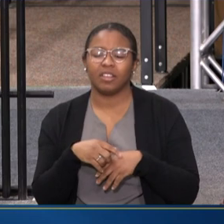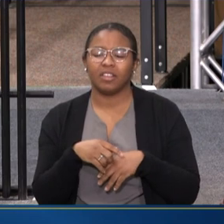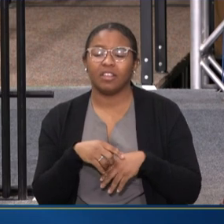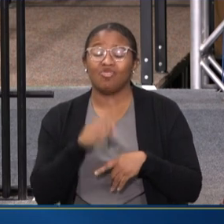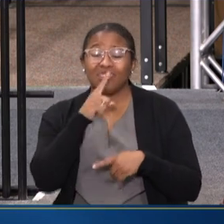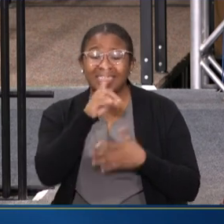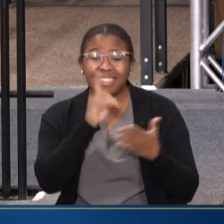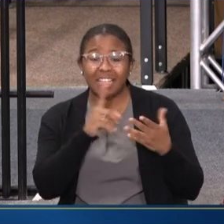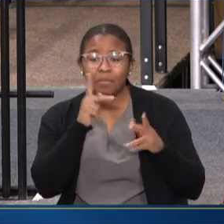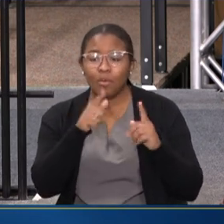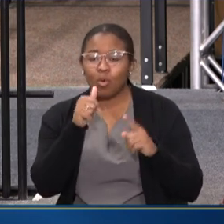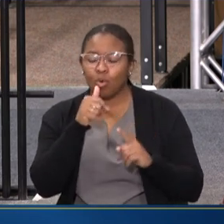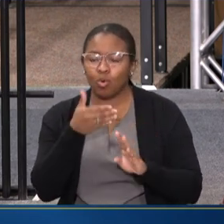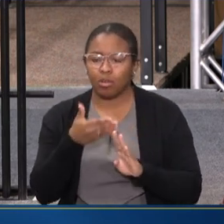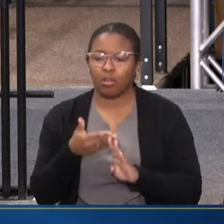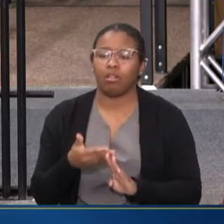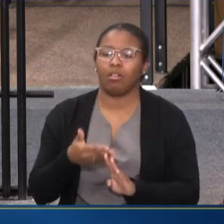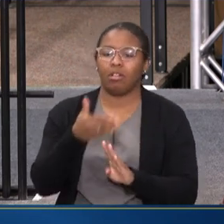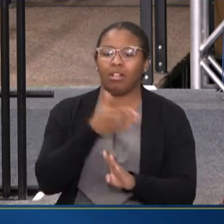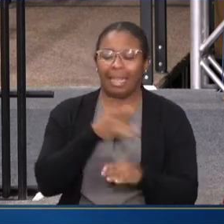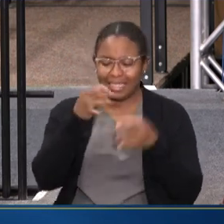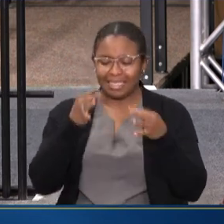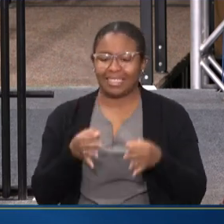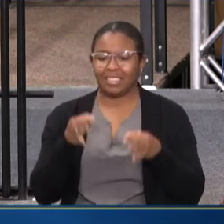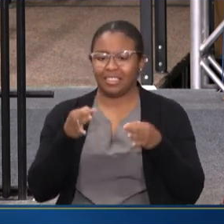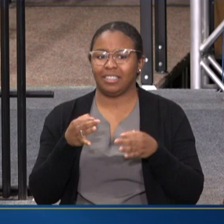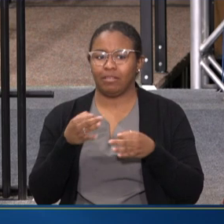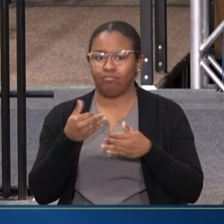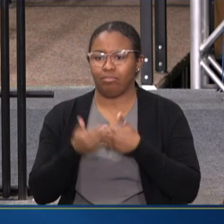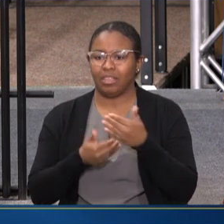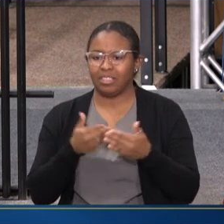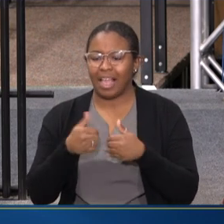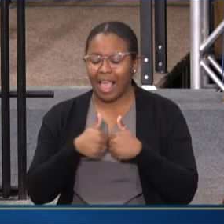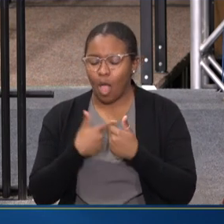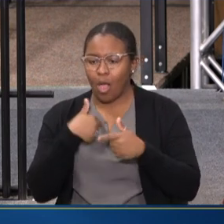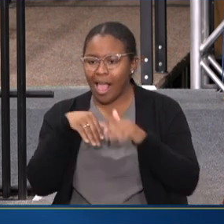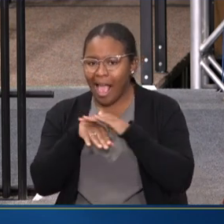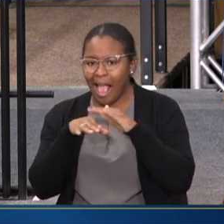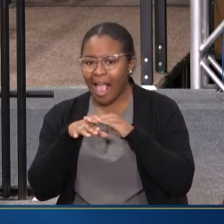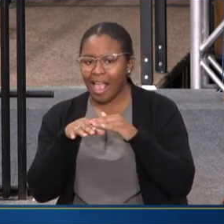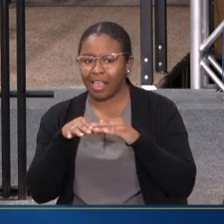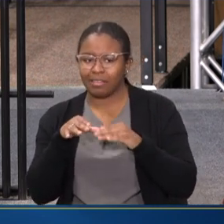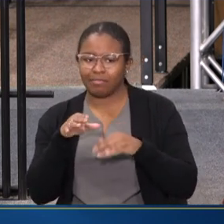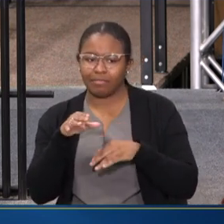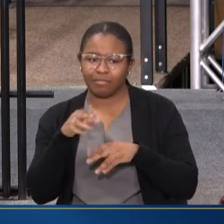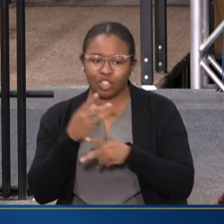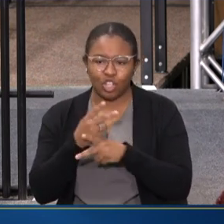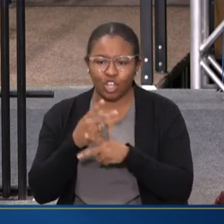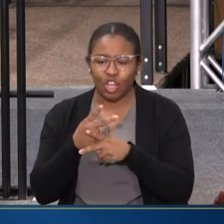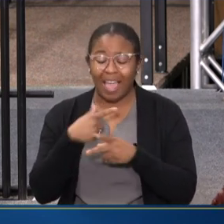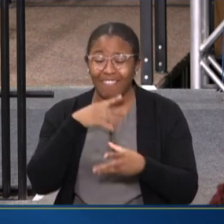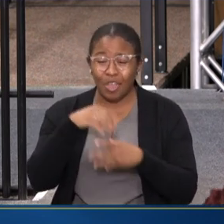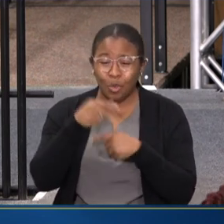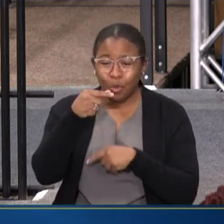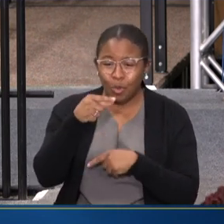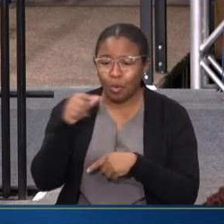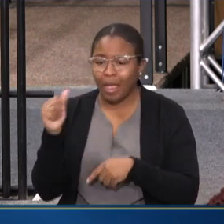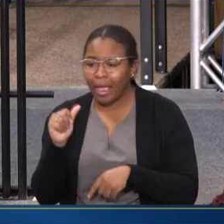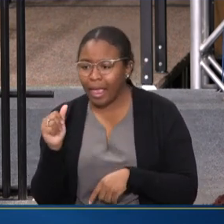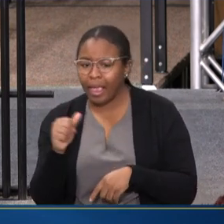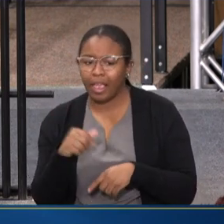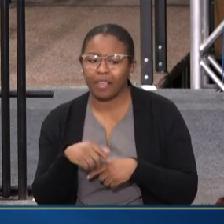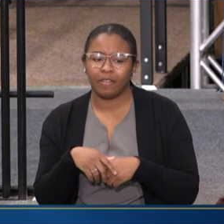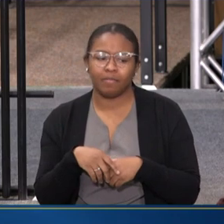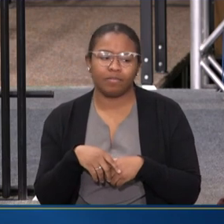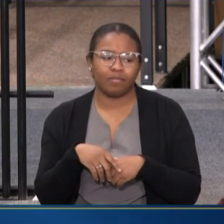DESIGNED FOR PEOPLE EARLY IN THE DECISION-MAKING PROCESS AROUND ACCESSING CARE. IT INCLUDES Q&A, SO QUESTIONS AND ANSWERS